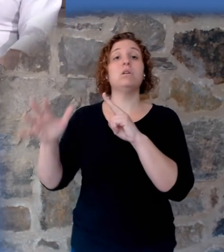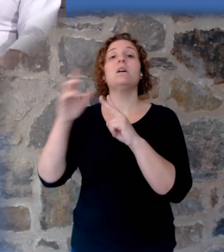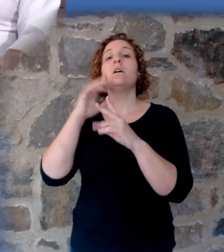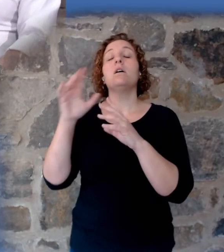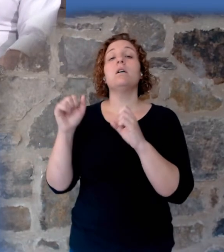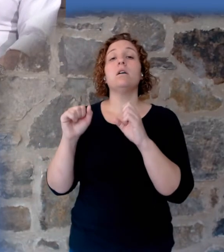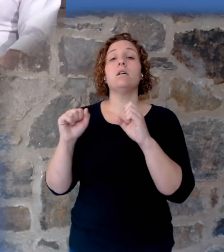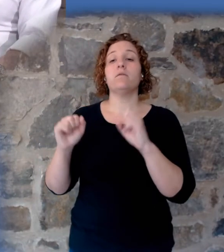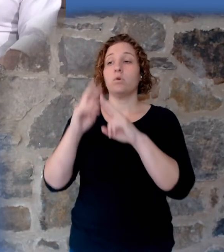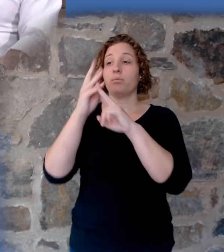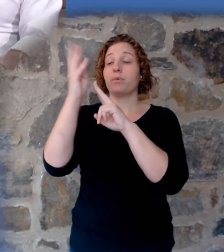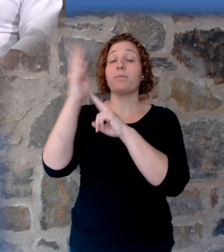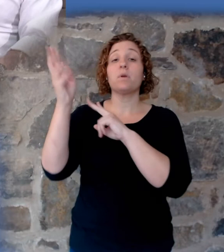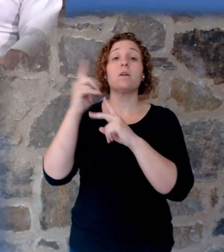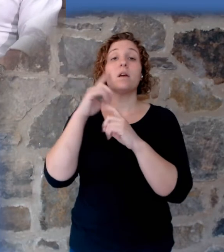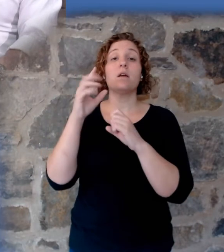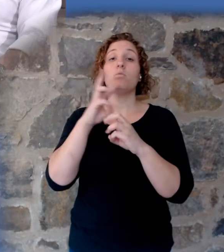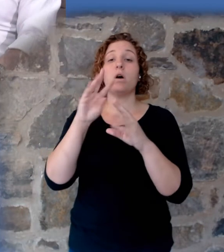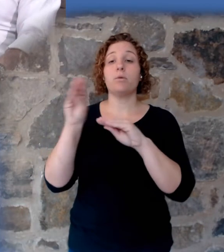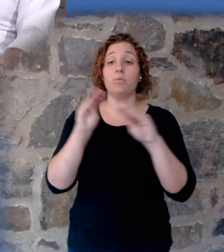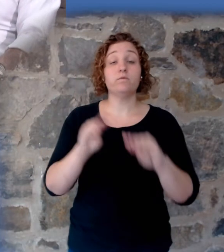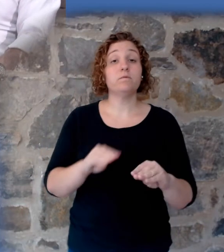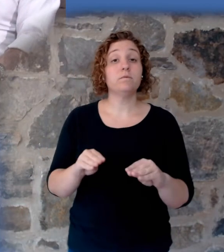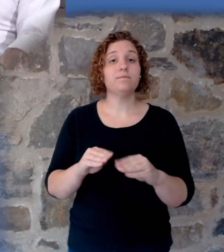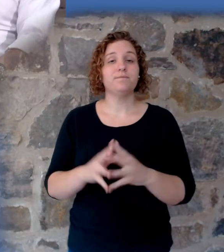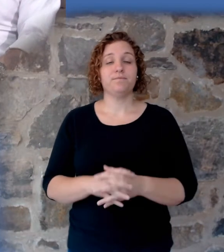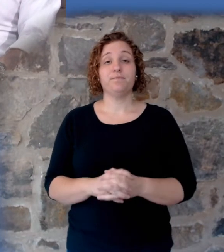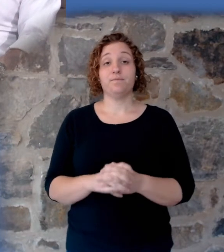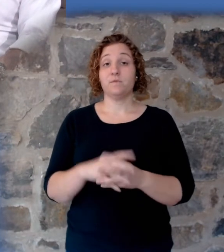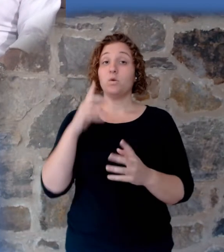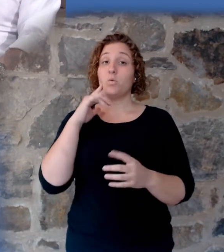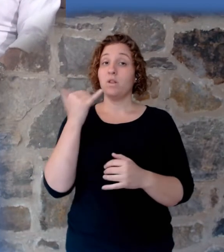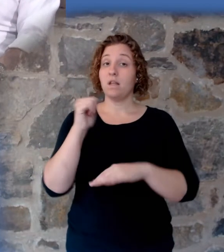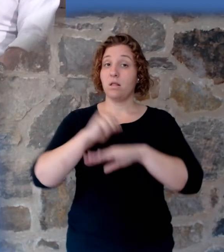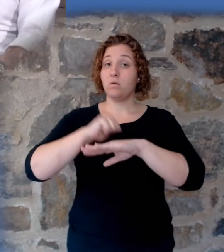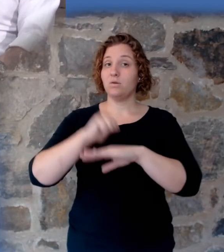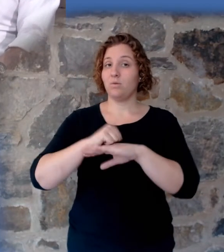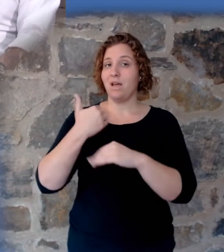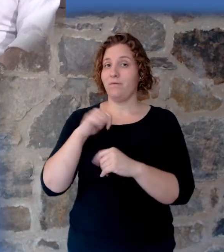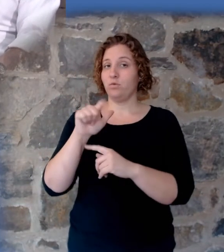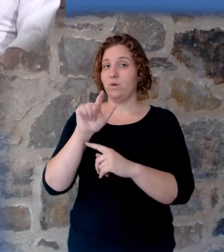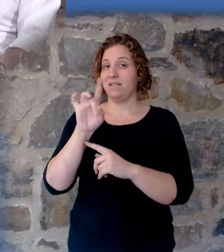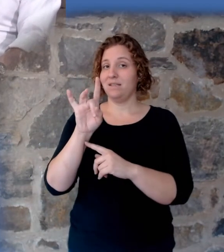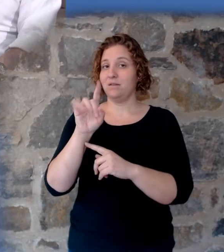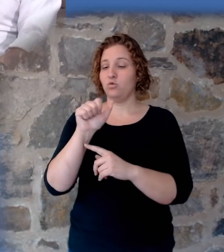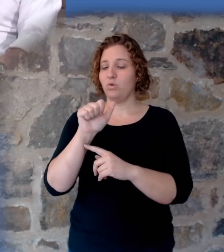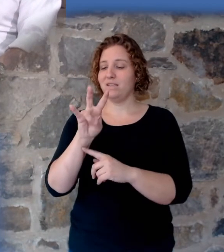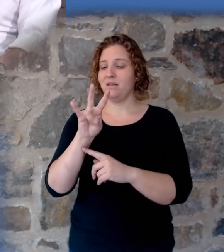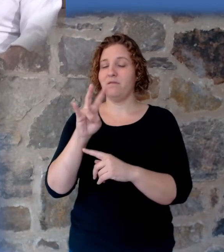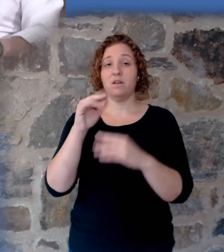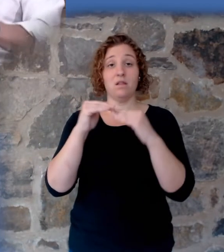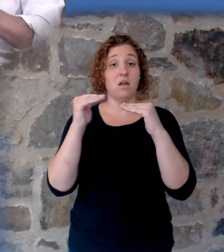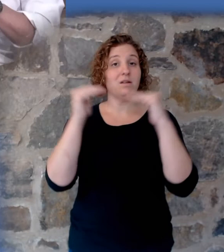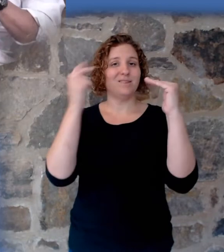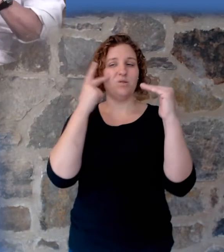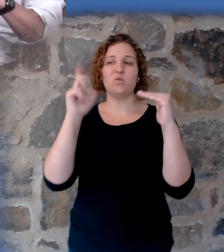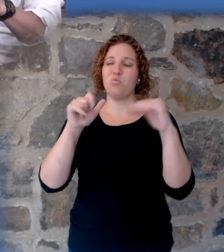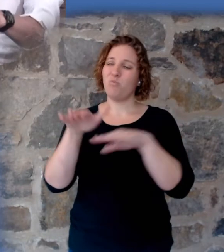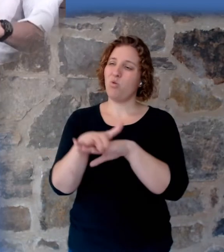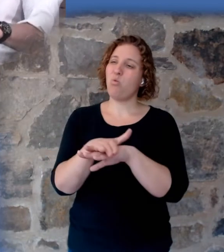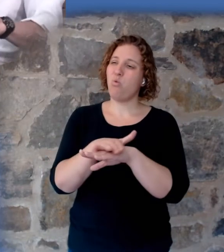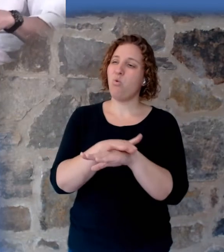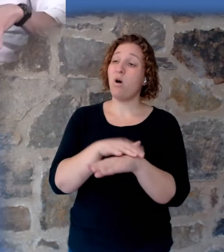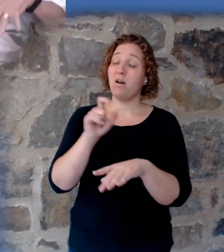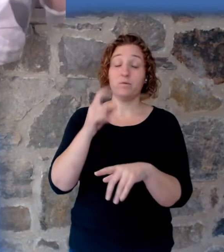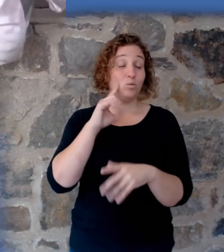So with Yellowstone, they have 27 layers. And again, they say, well, this must have been very slow. No, this could be very quick